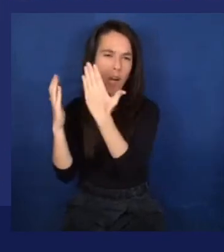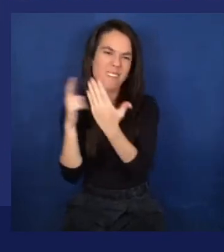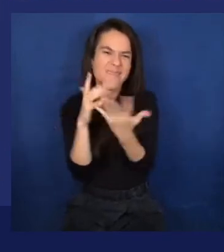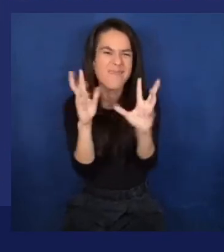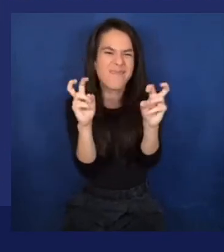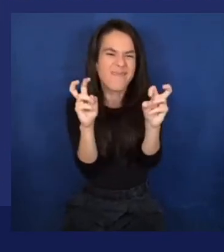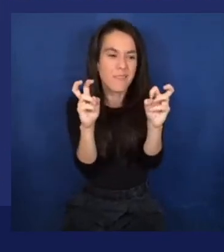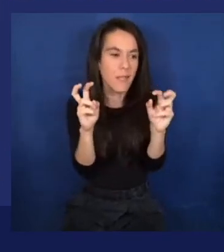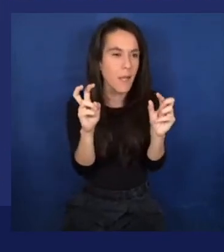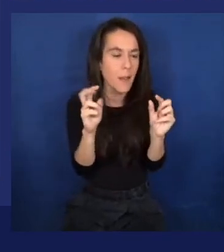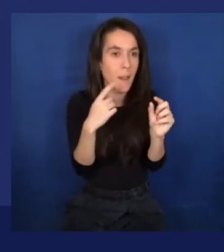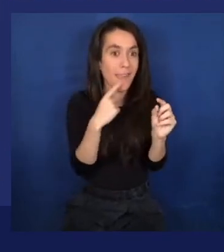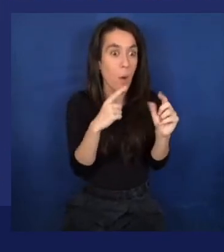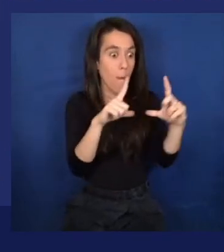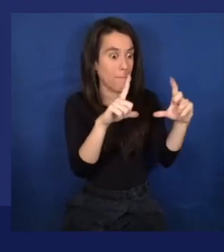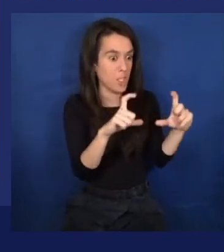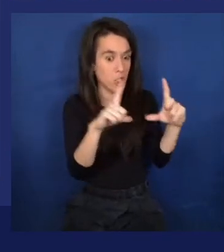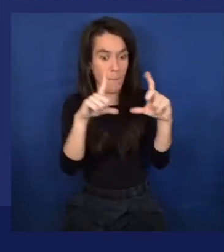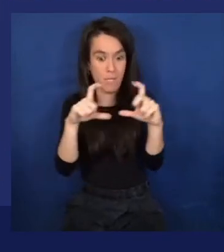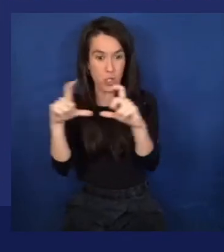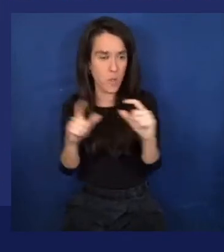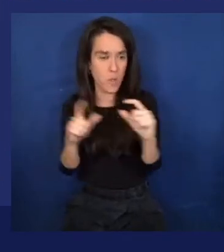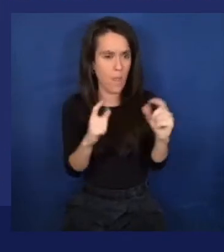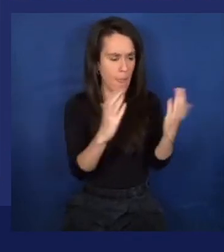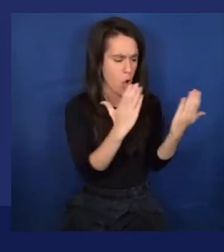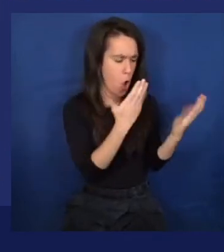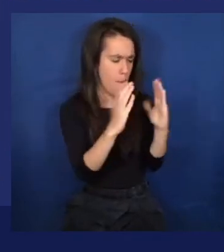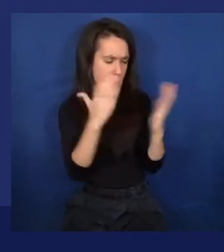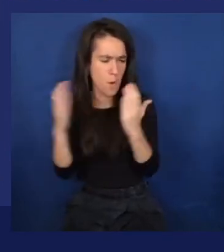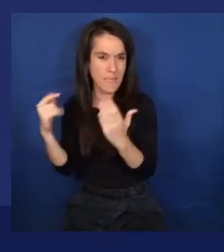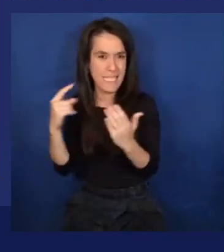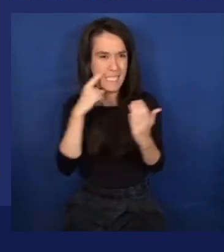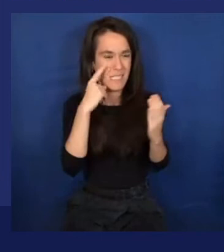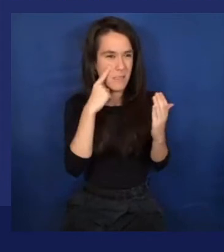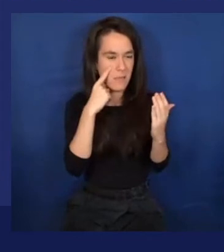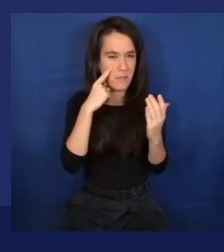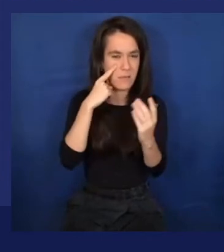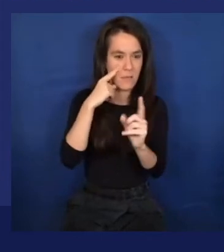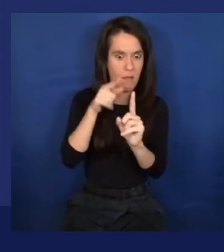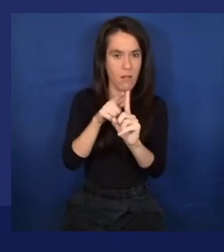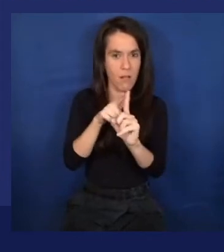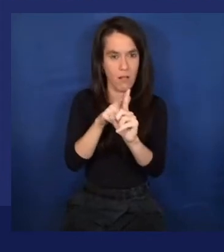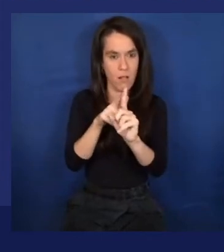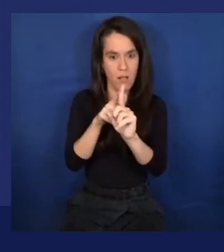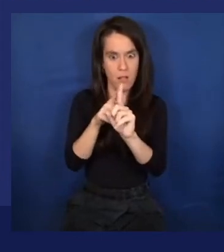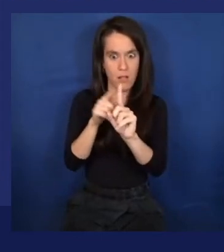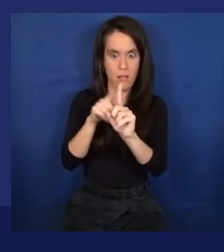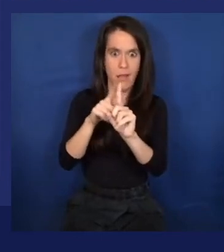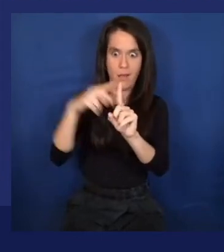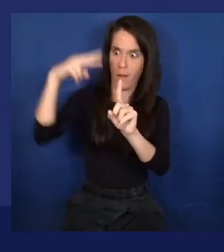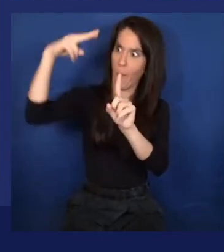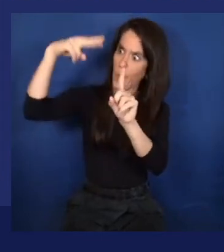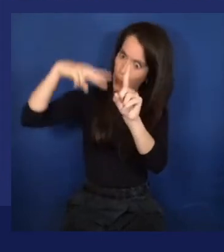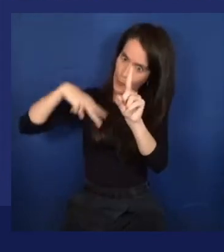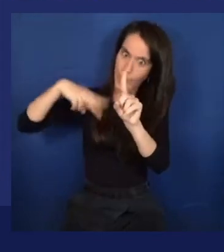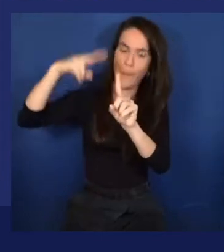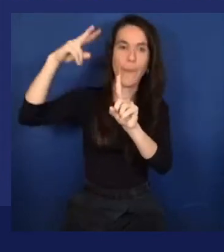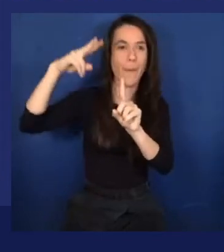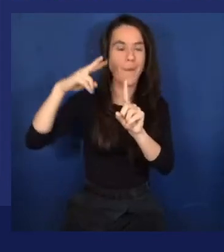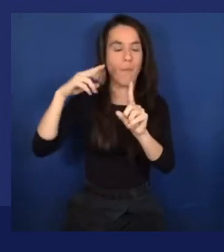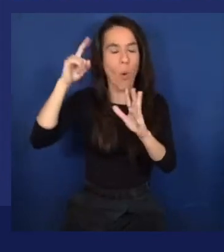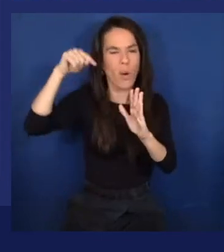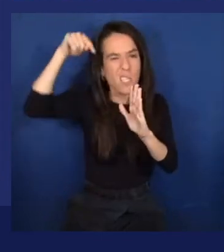it. But of course, in a more advanced way than just a human eye, I would say. Got it.